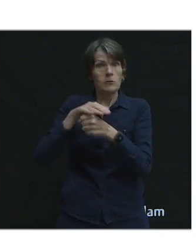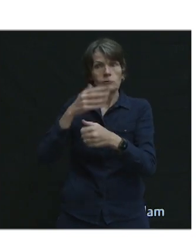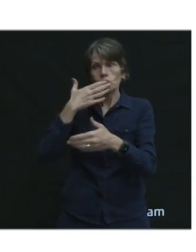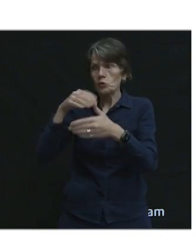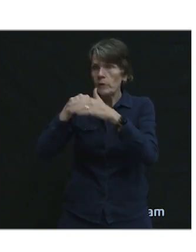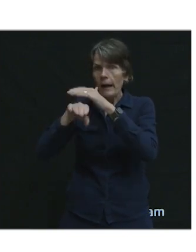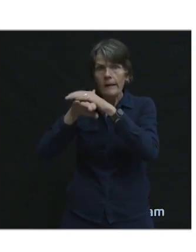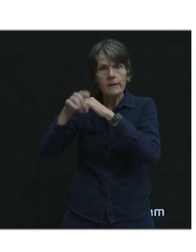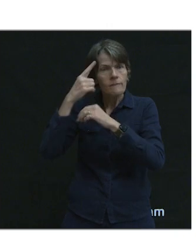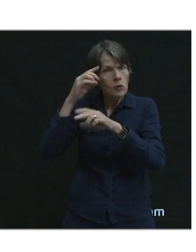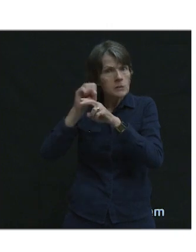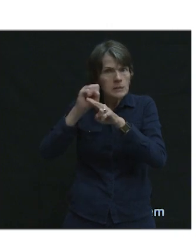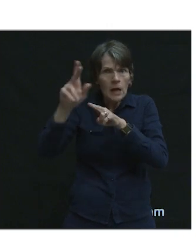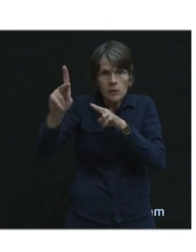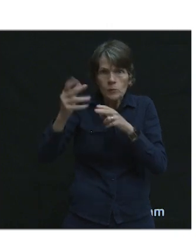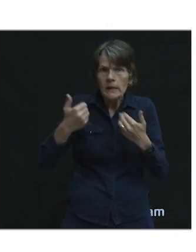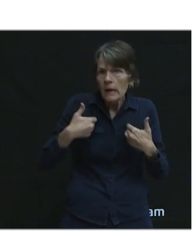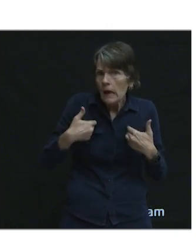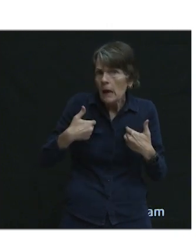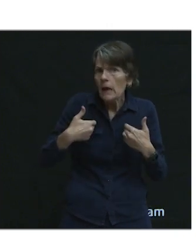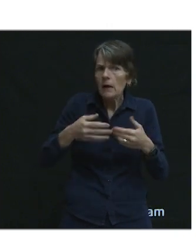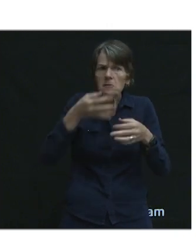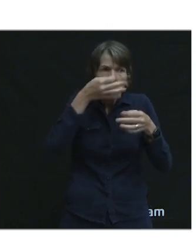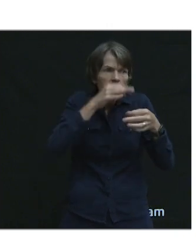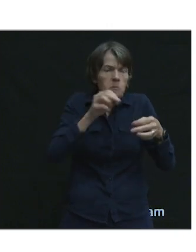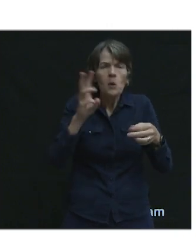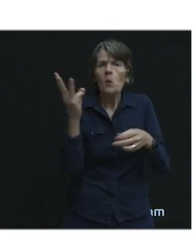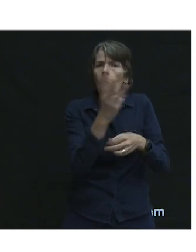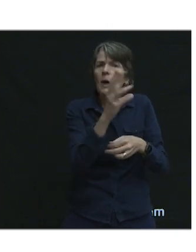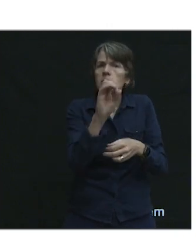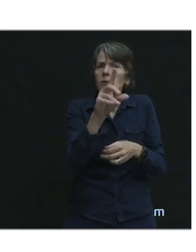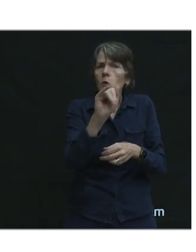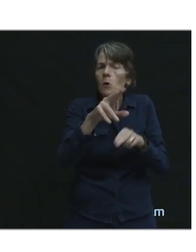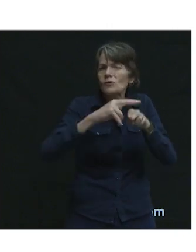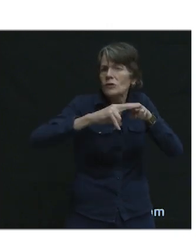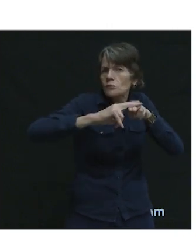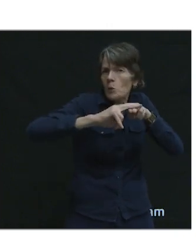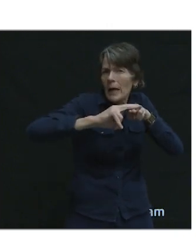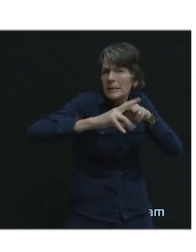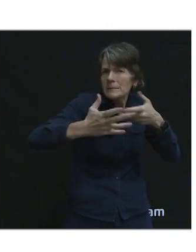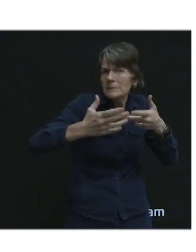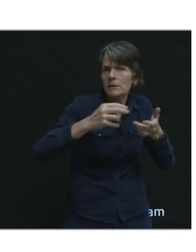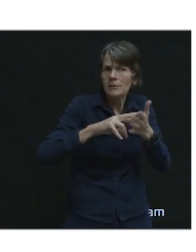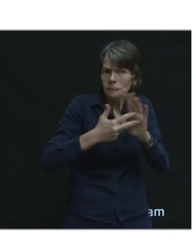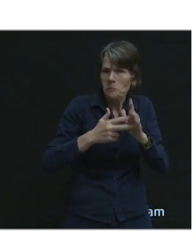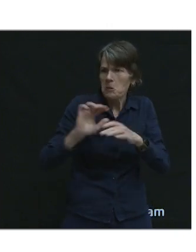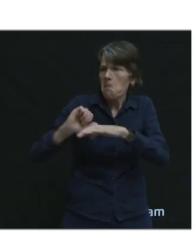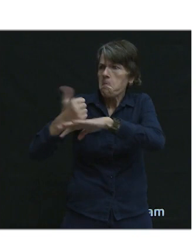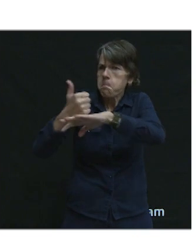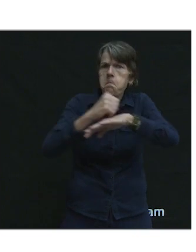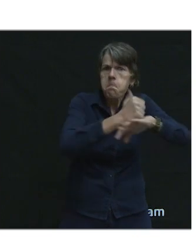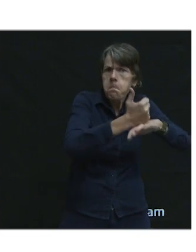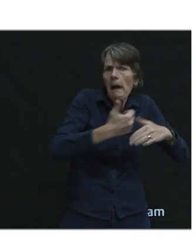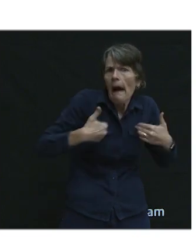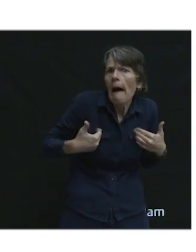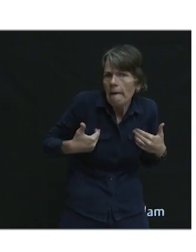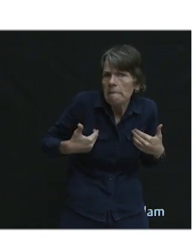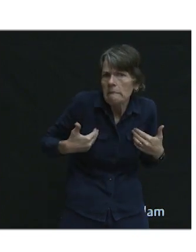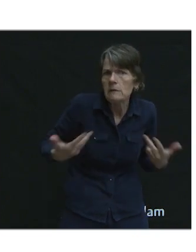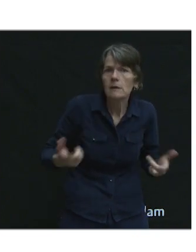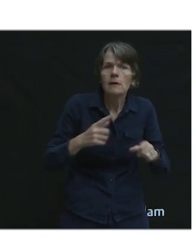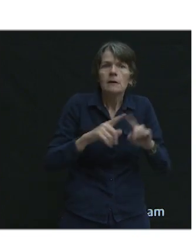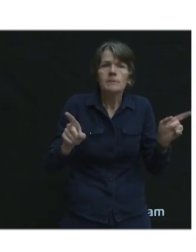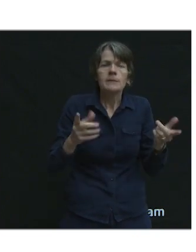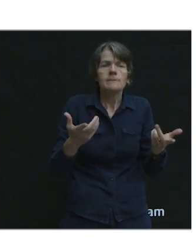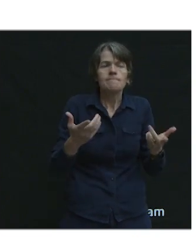to SkyTrain and are close to West Coast Express, and so those rapid transportation lines are in place. But I think from the